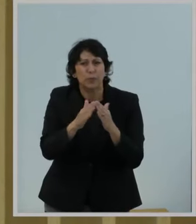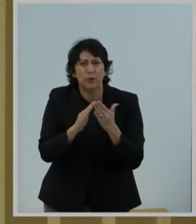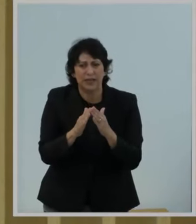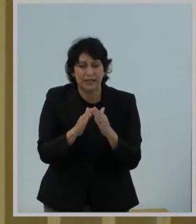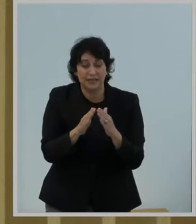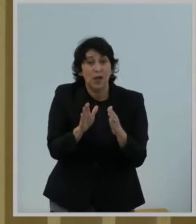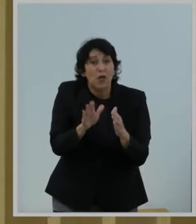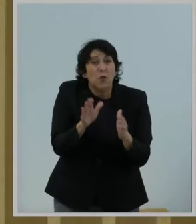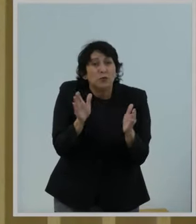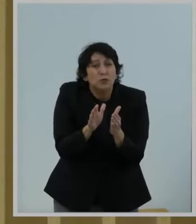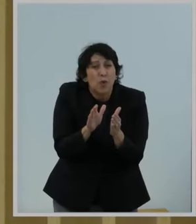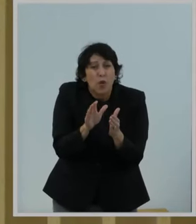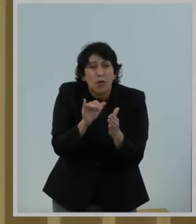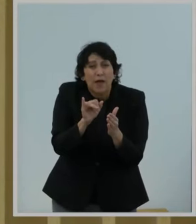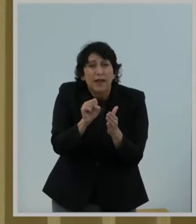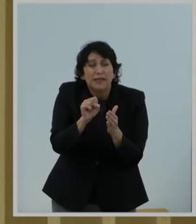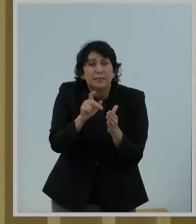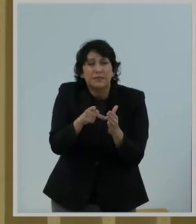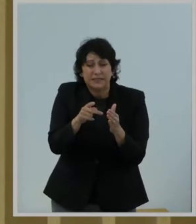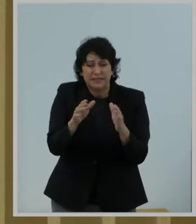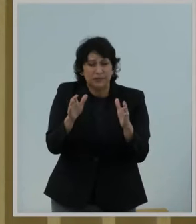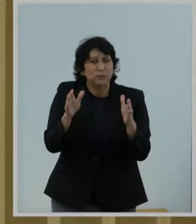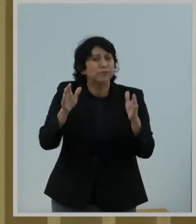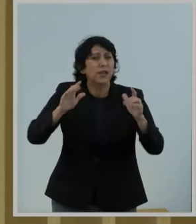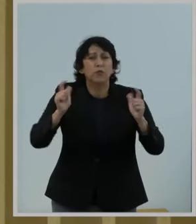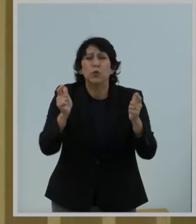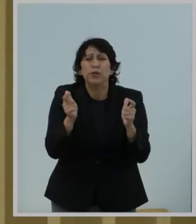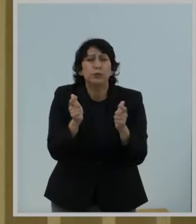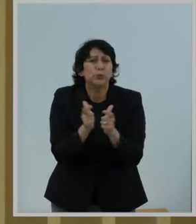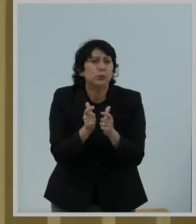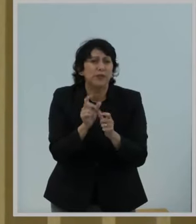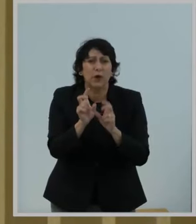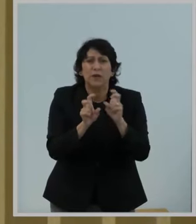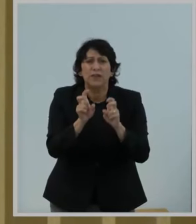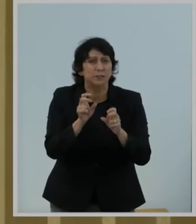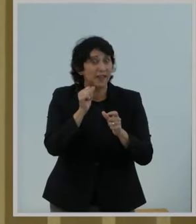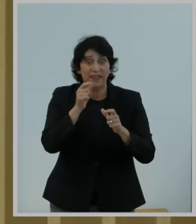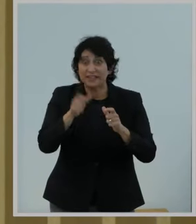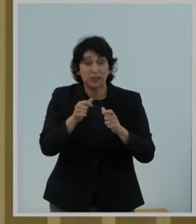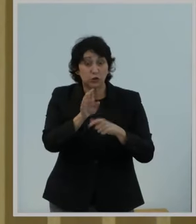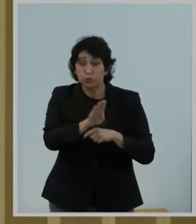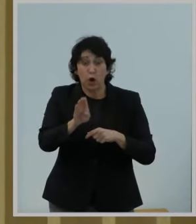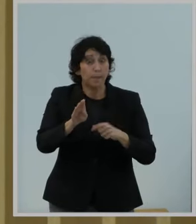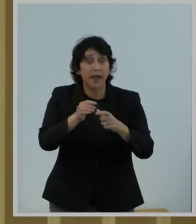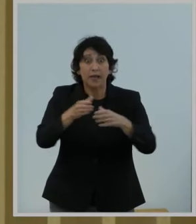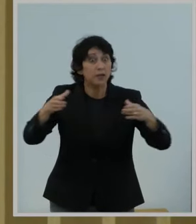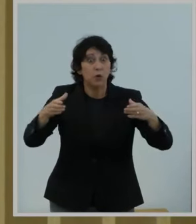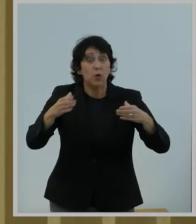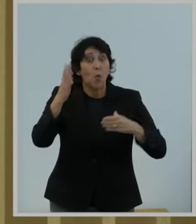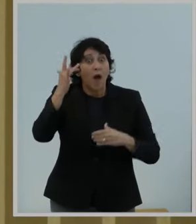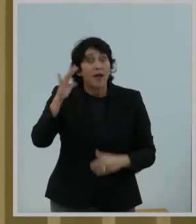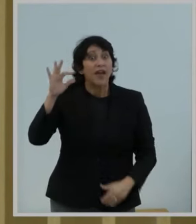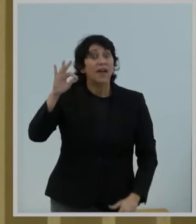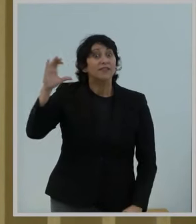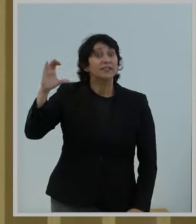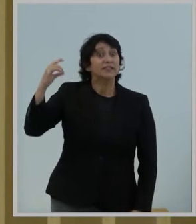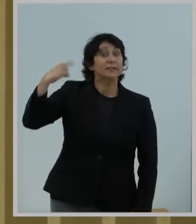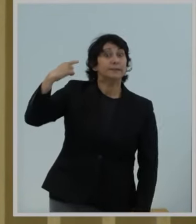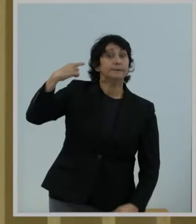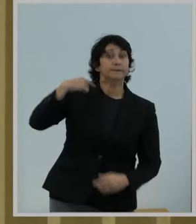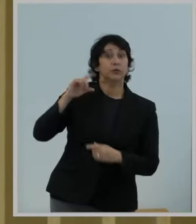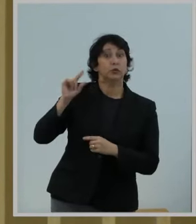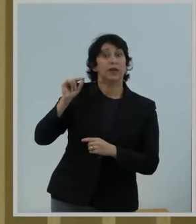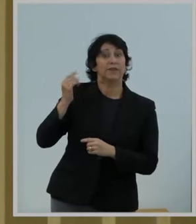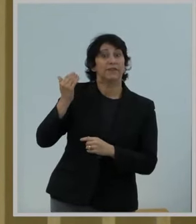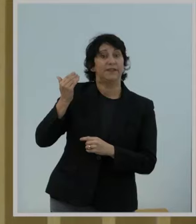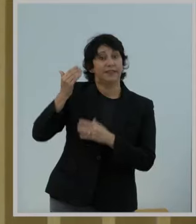ISPs reduced broadband infrastructure investment due to the FCC's 2015 Title